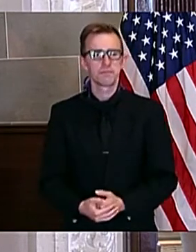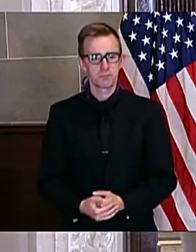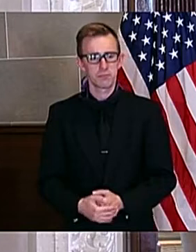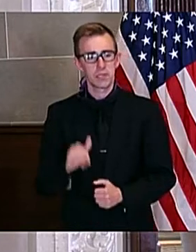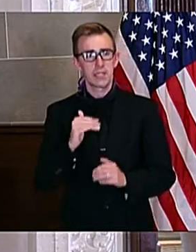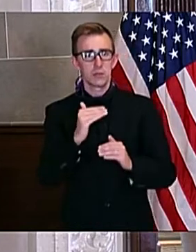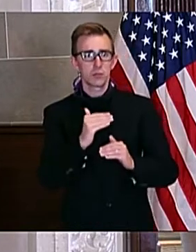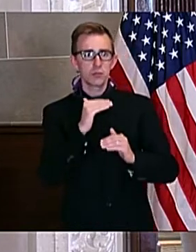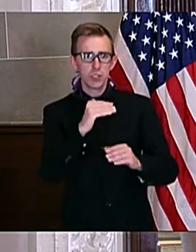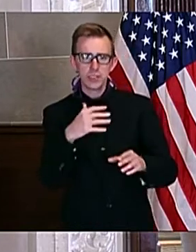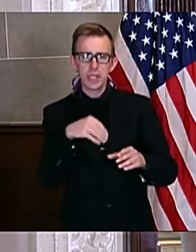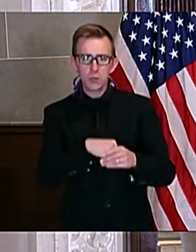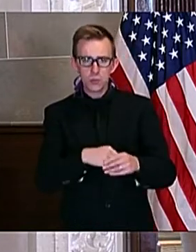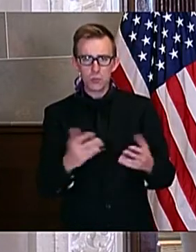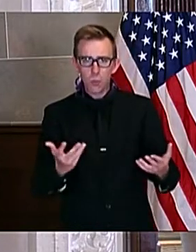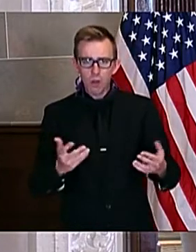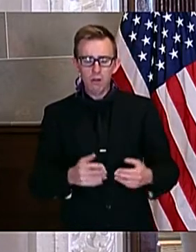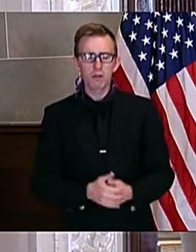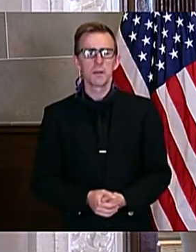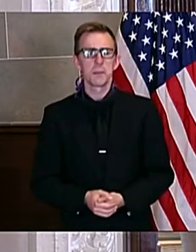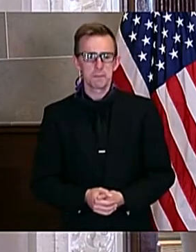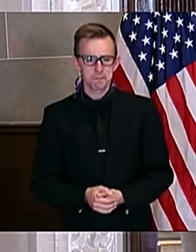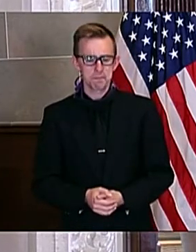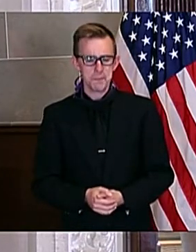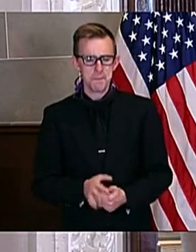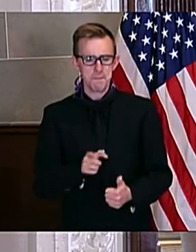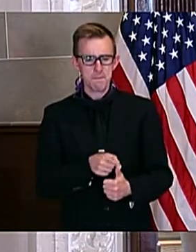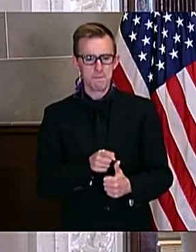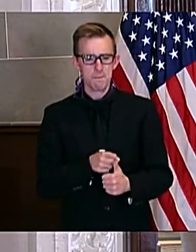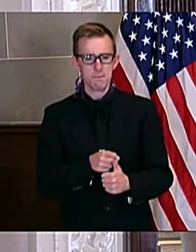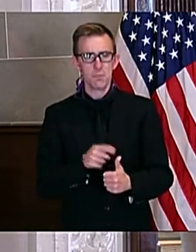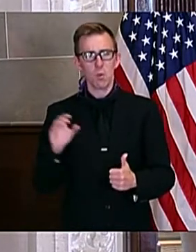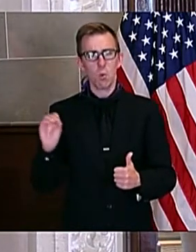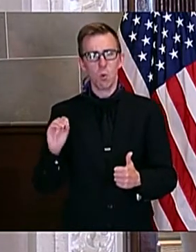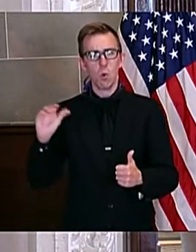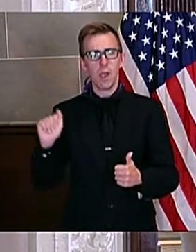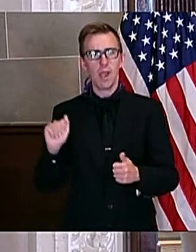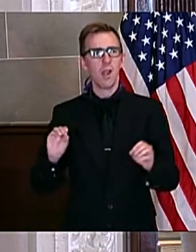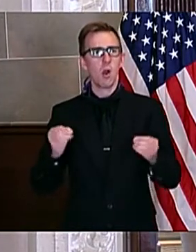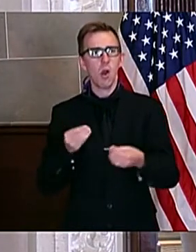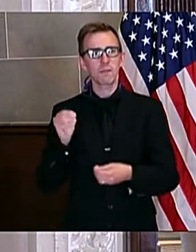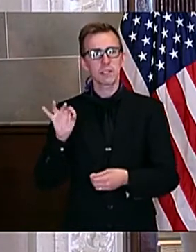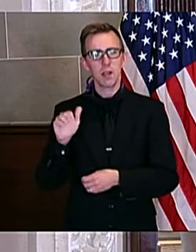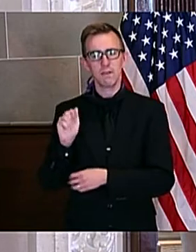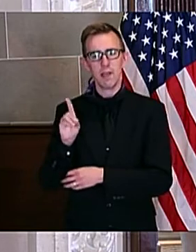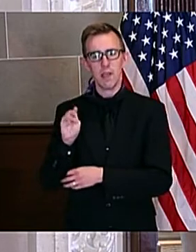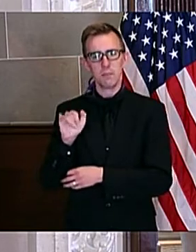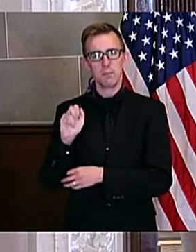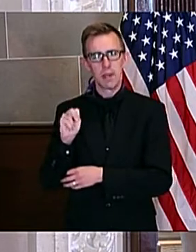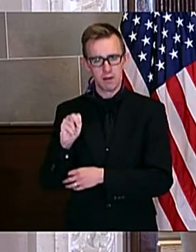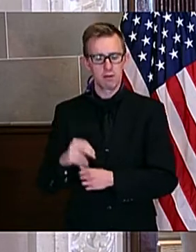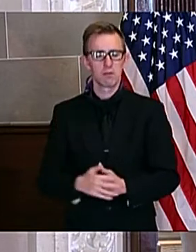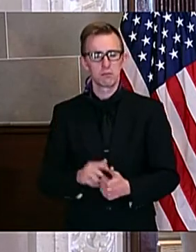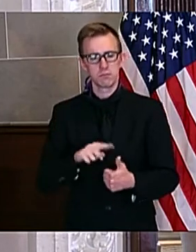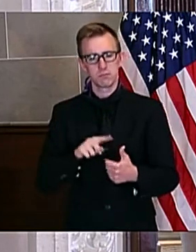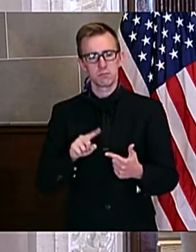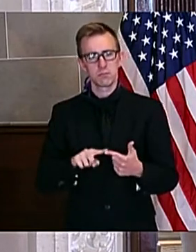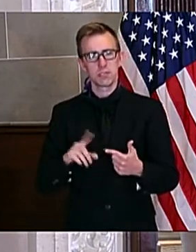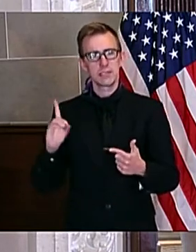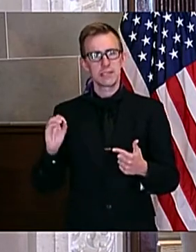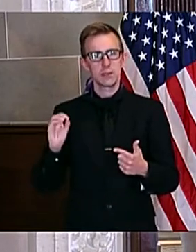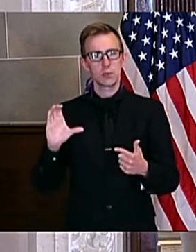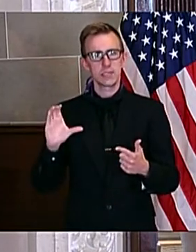restrictions include the Office of Administration, the Department of